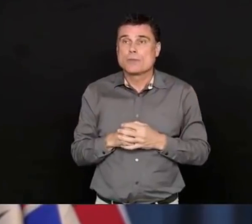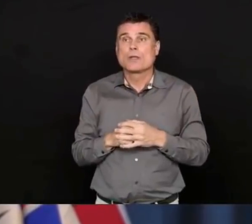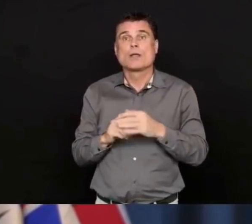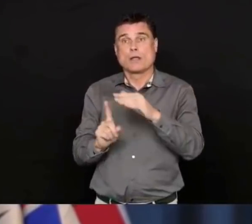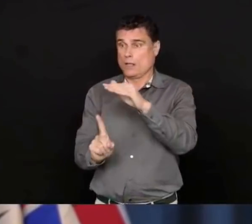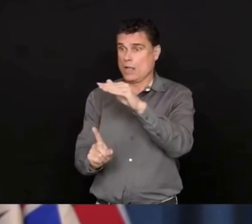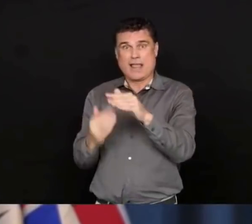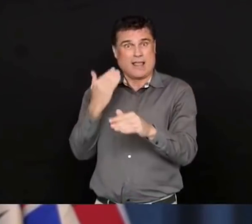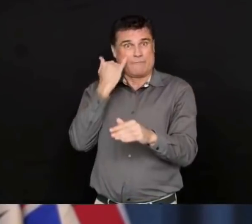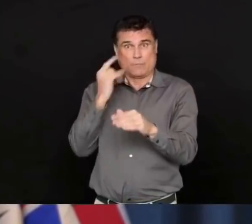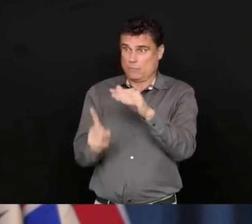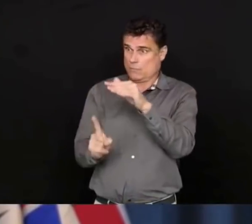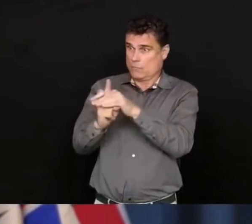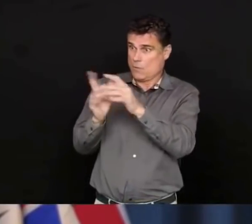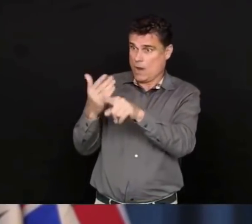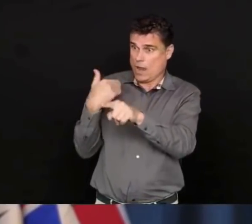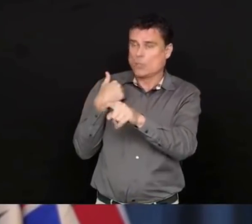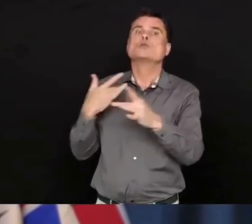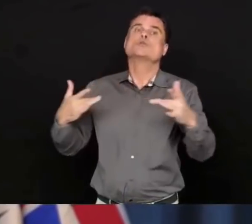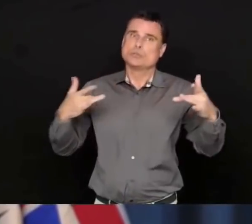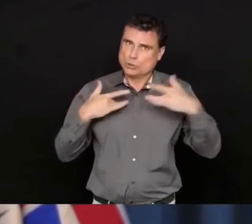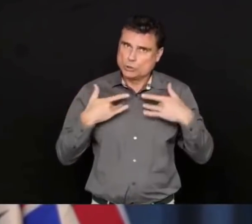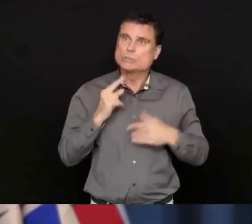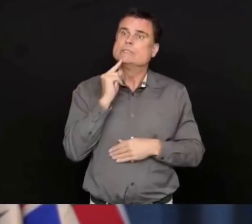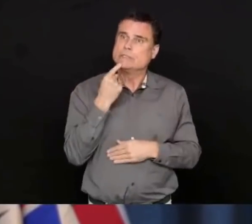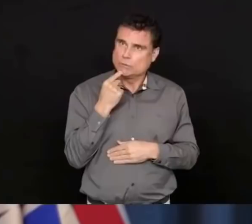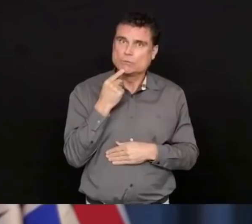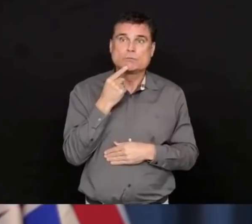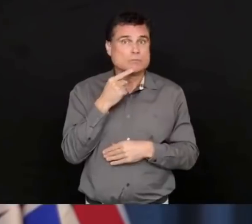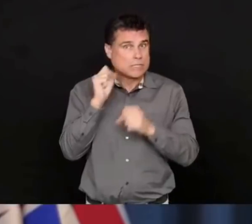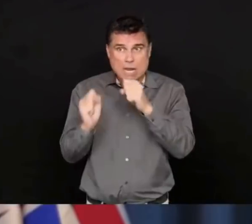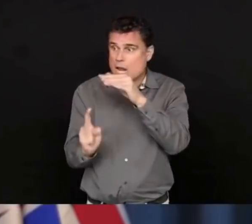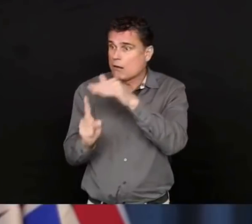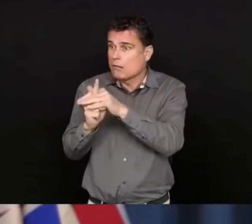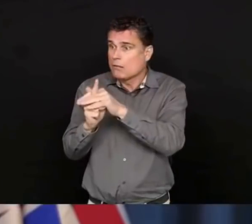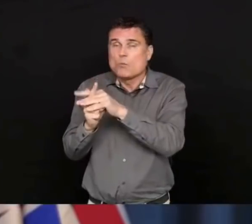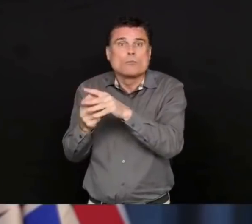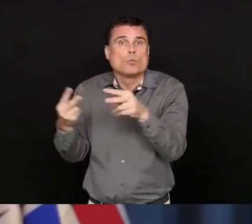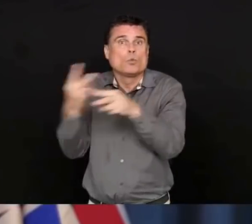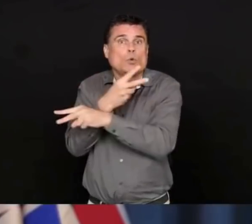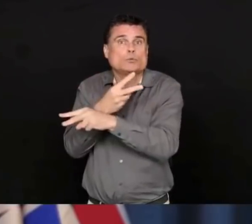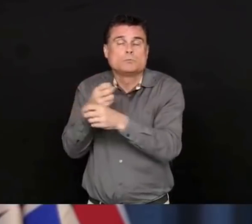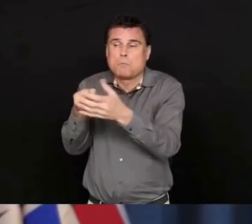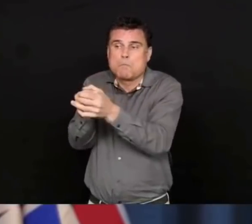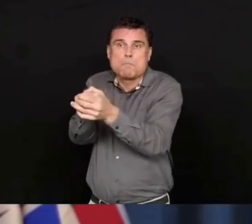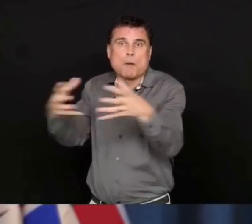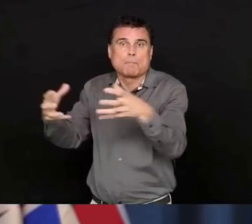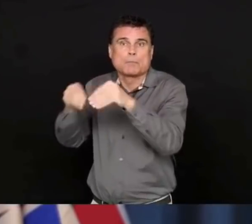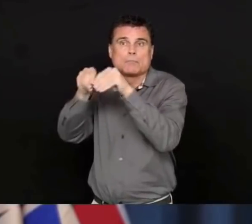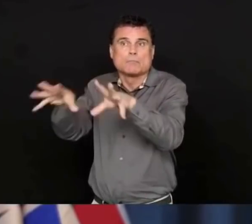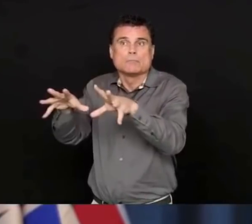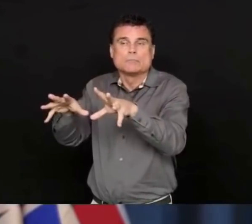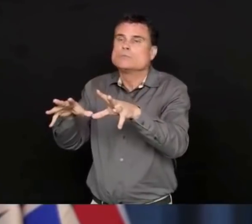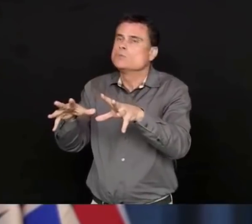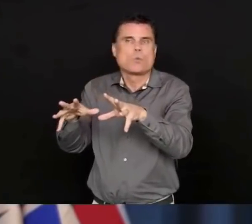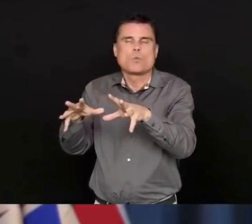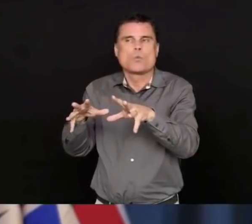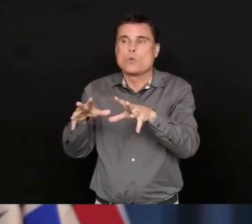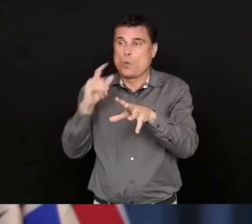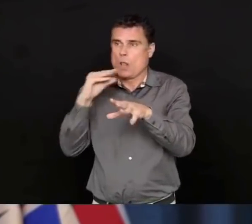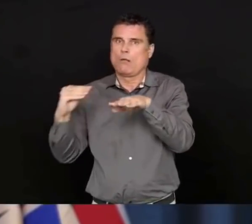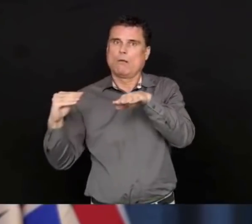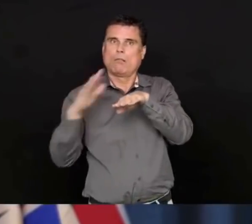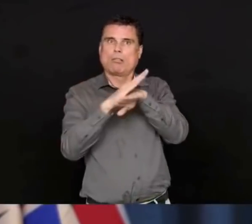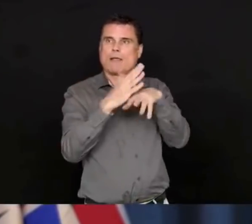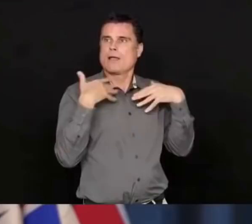and challenge our response, our ability to keep things under control. Our percentage of new cases, as you can see, has